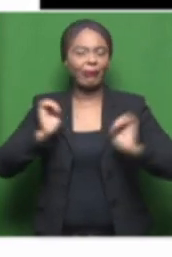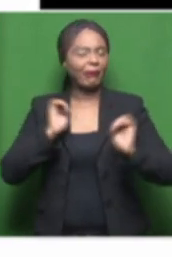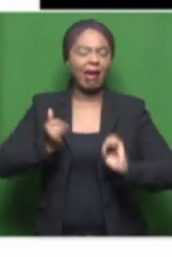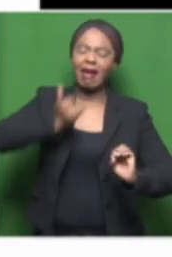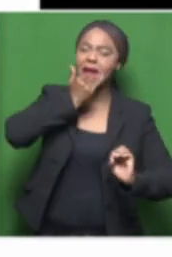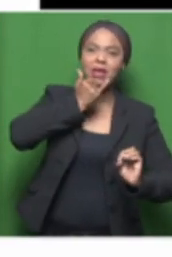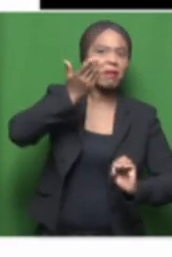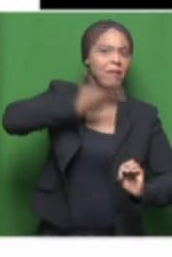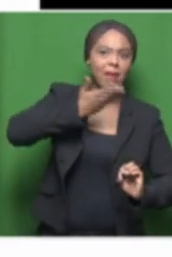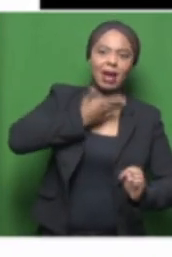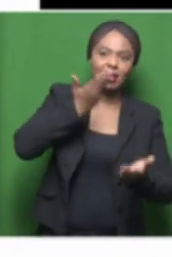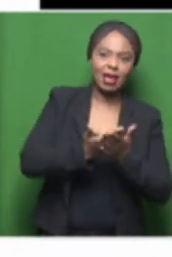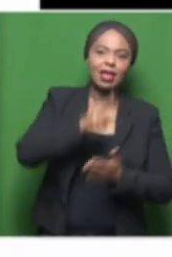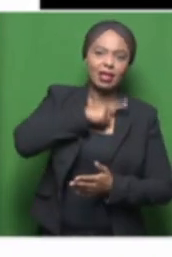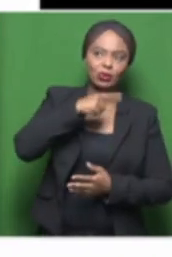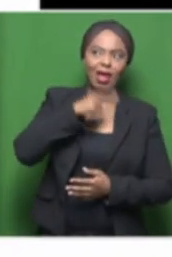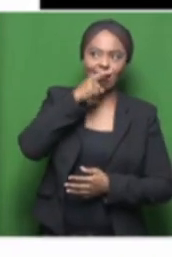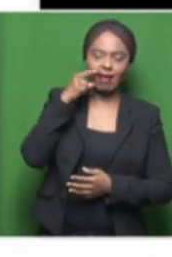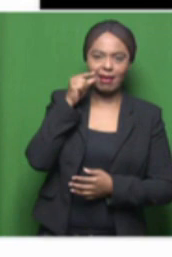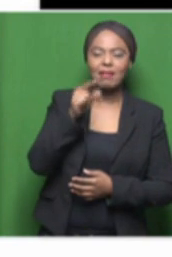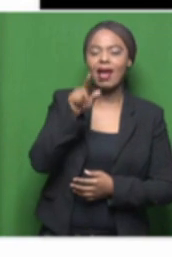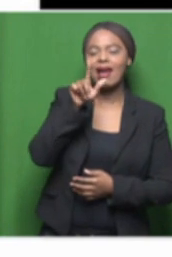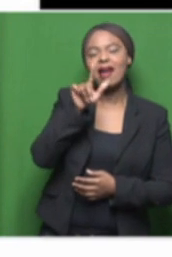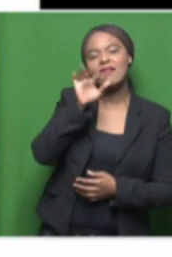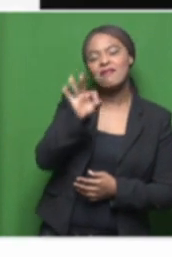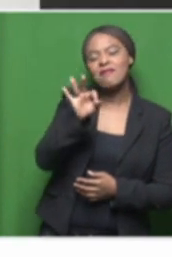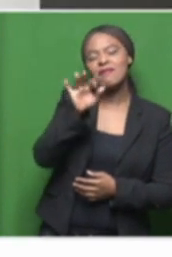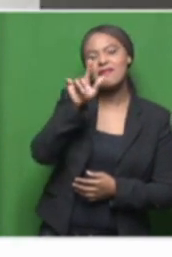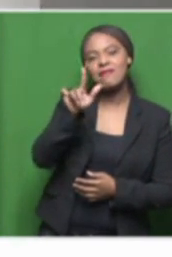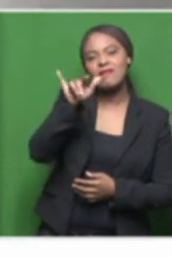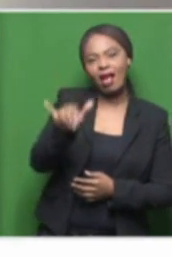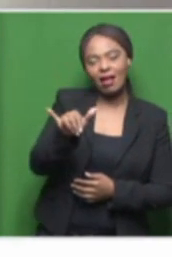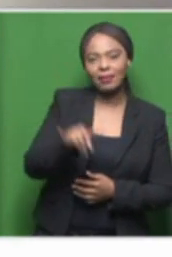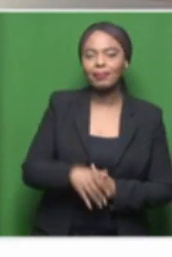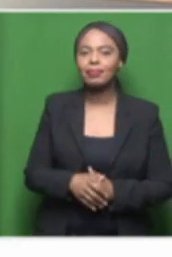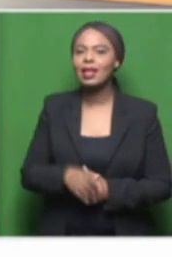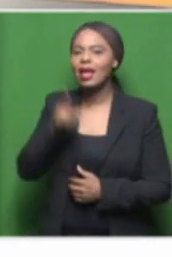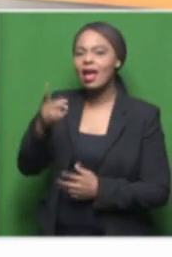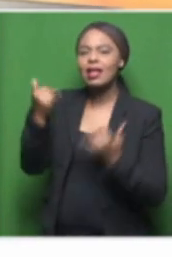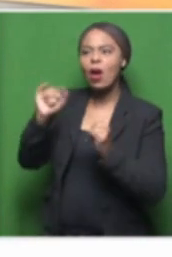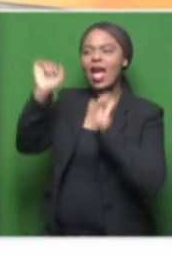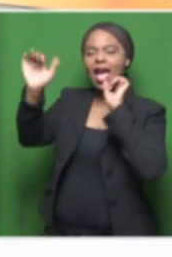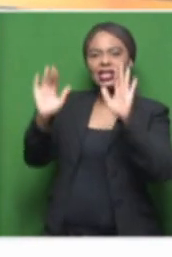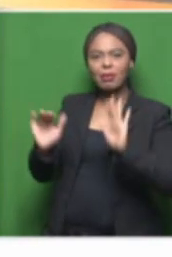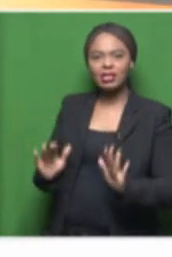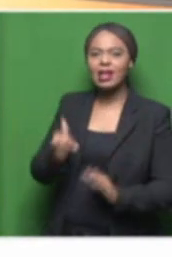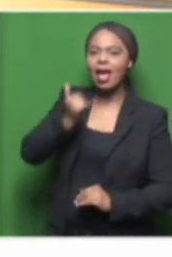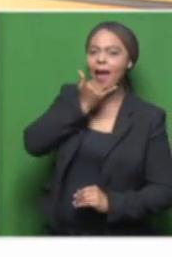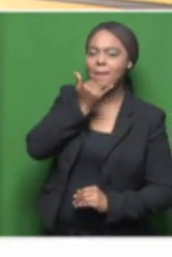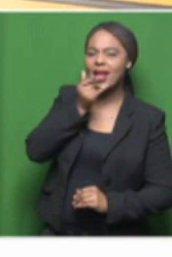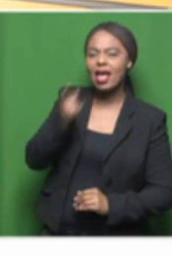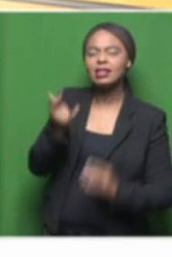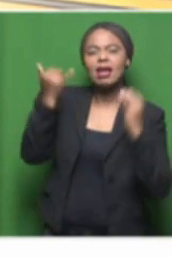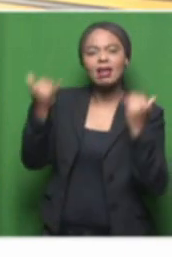romantic with the title. Talk to us about the theme of the exhibition. Happiness, I sense, is